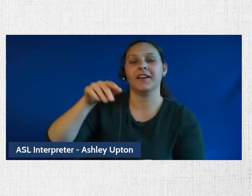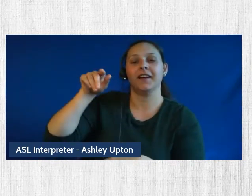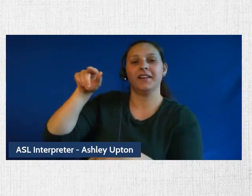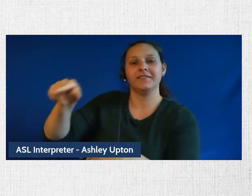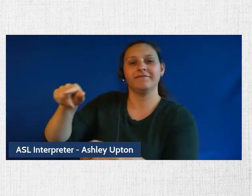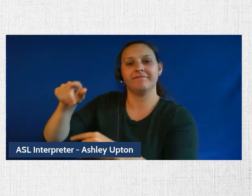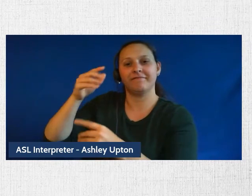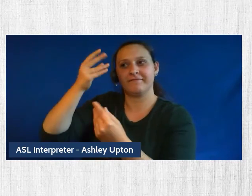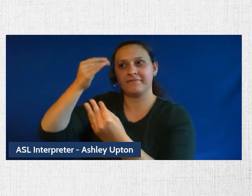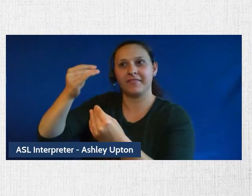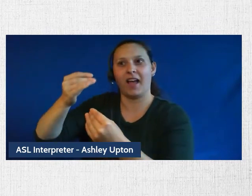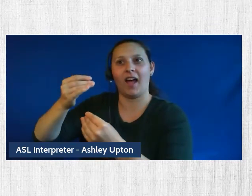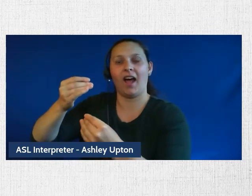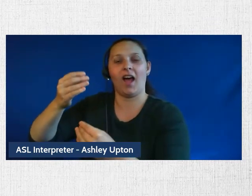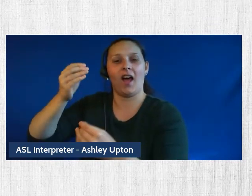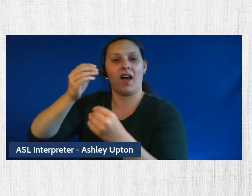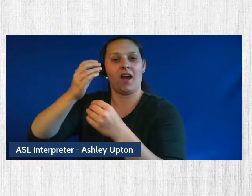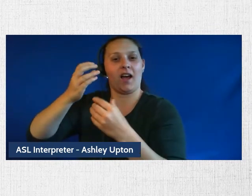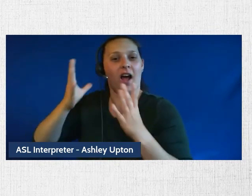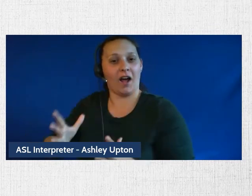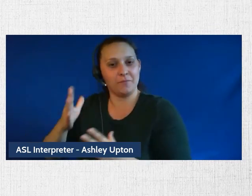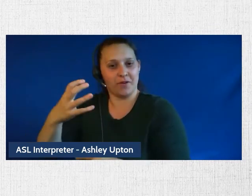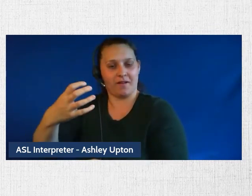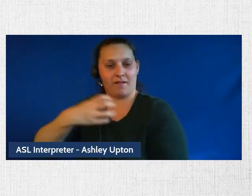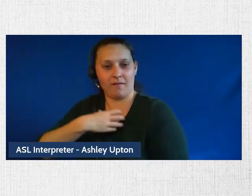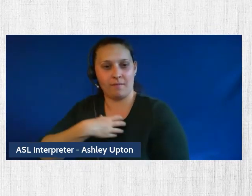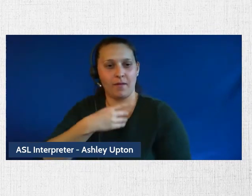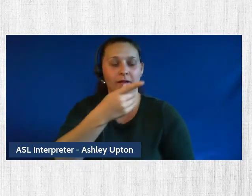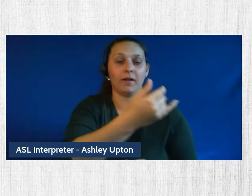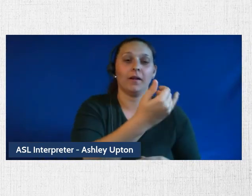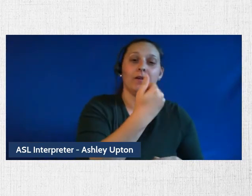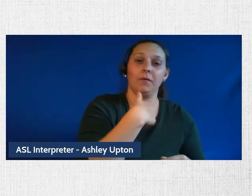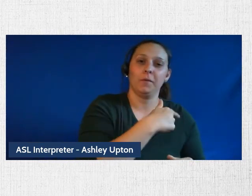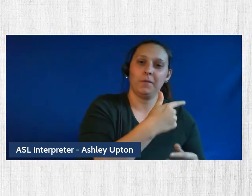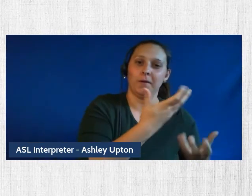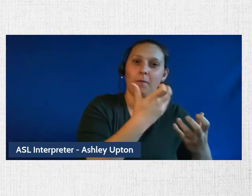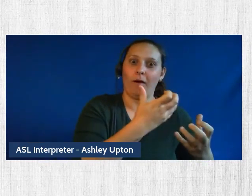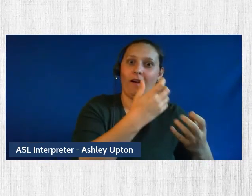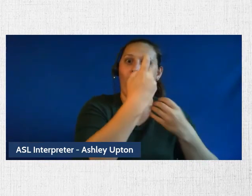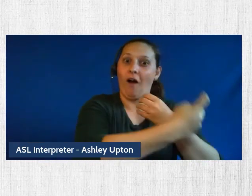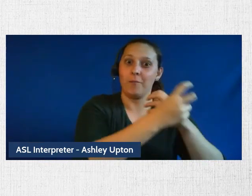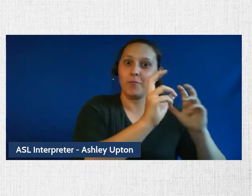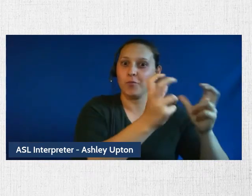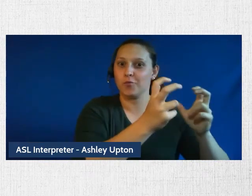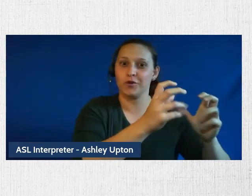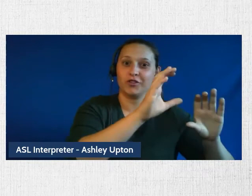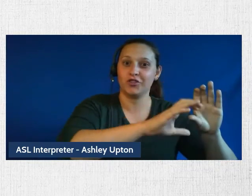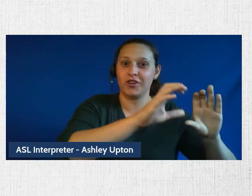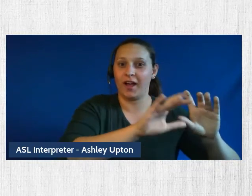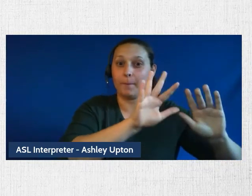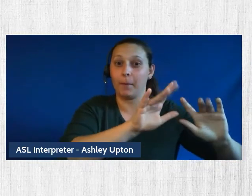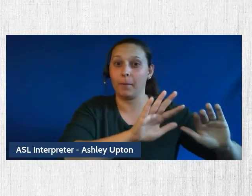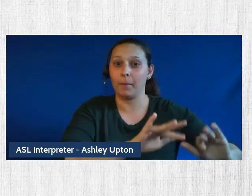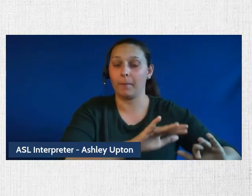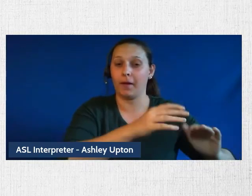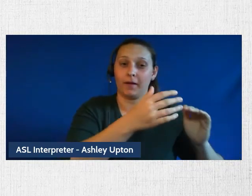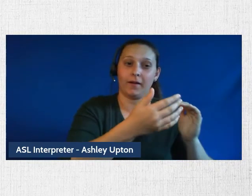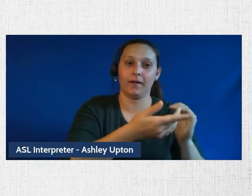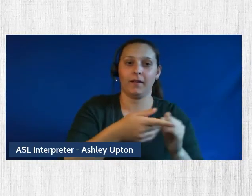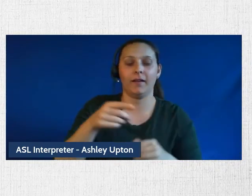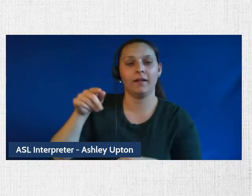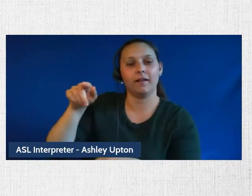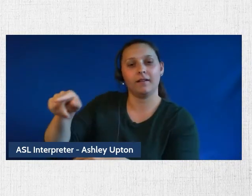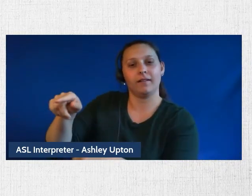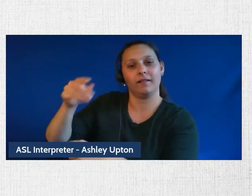Or where we were building tools to build customer-facing chatbots, Samuel was thinking about analyzing